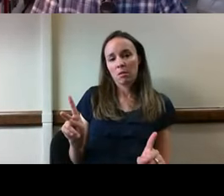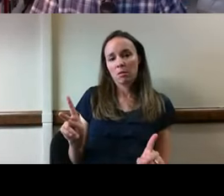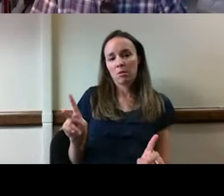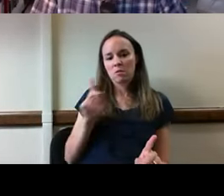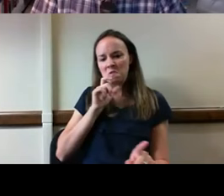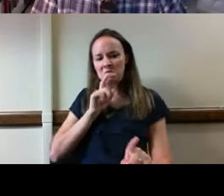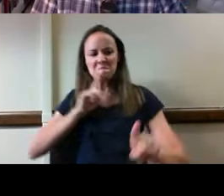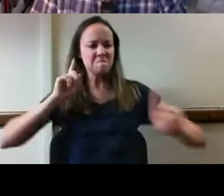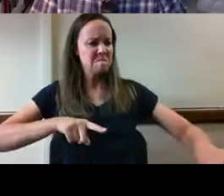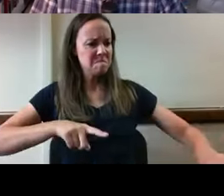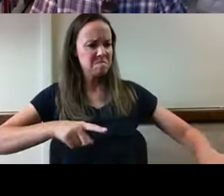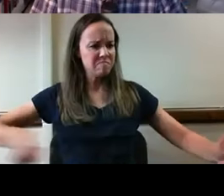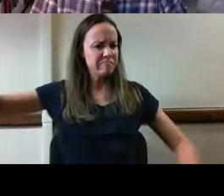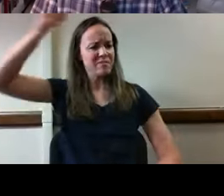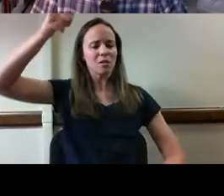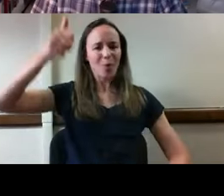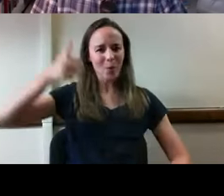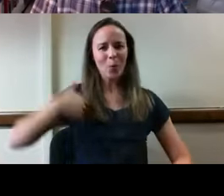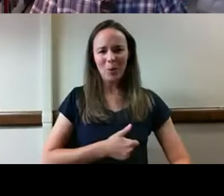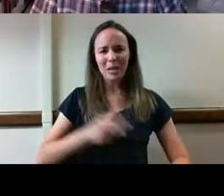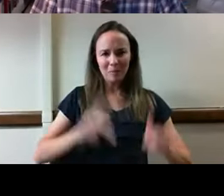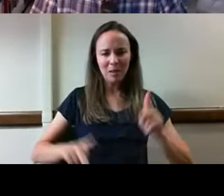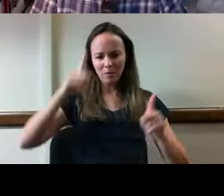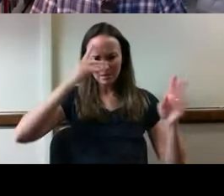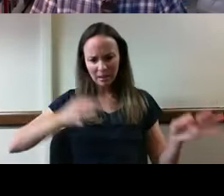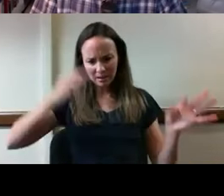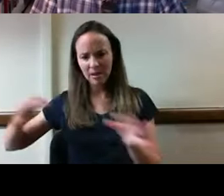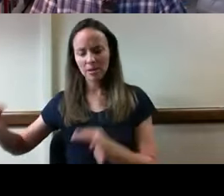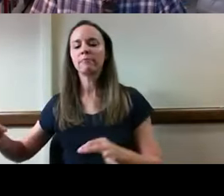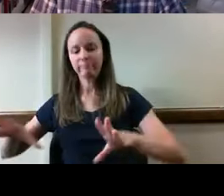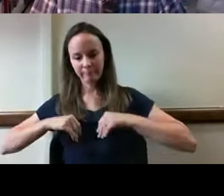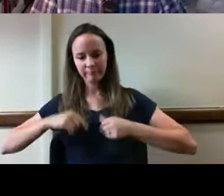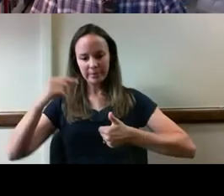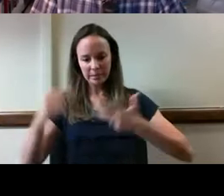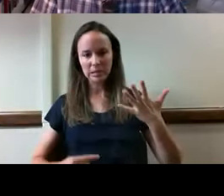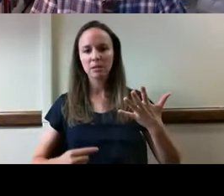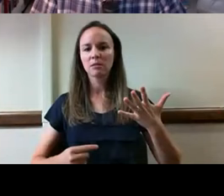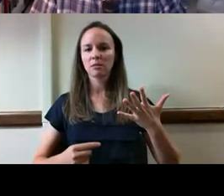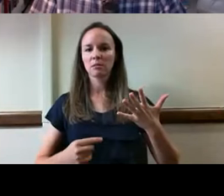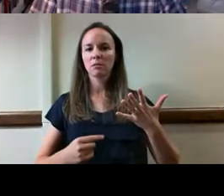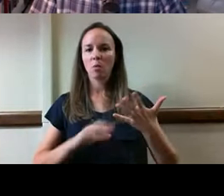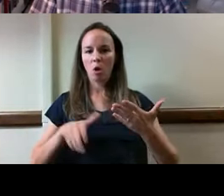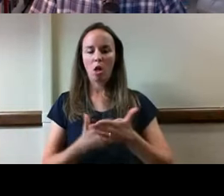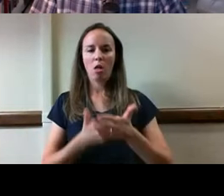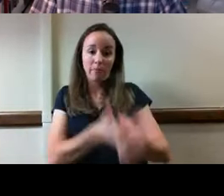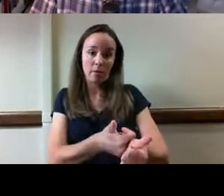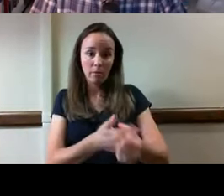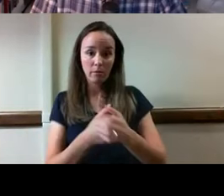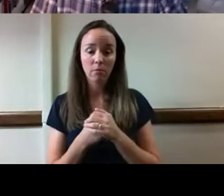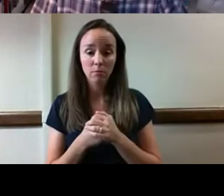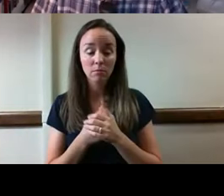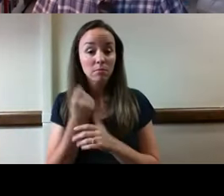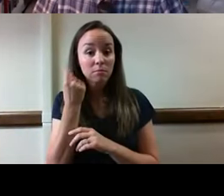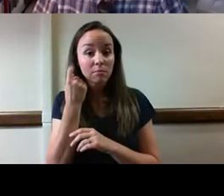These are man-made rules that regulate our conduct in a formal and binding manner. Supposedly,